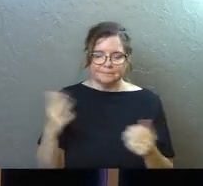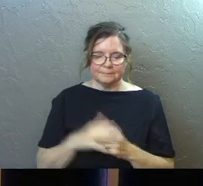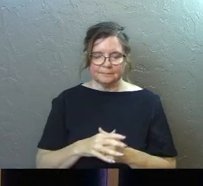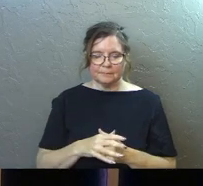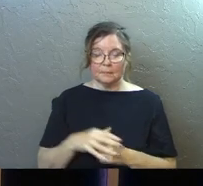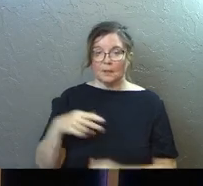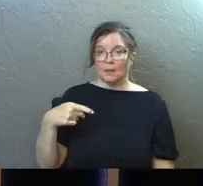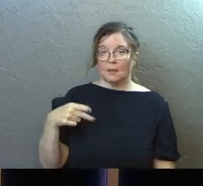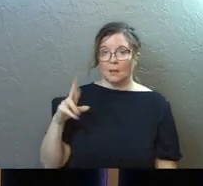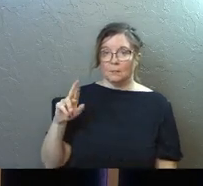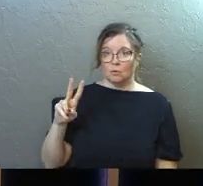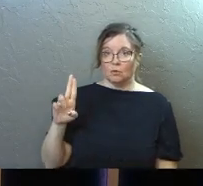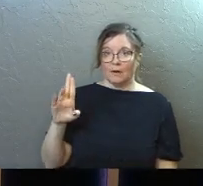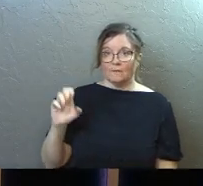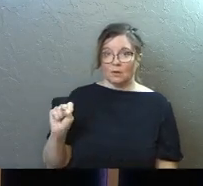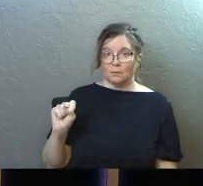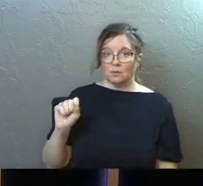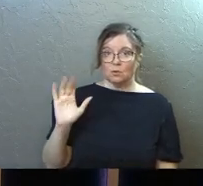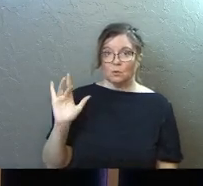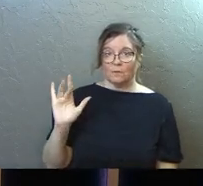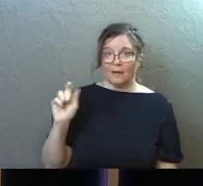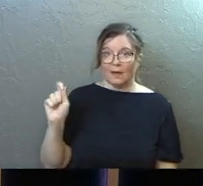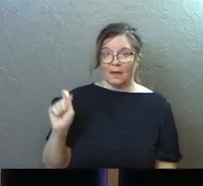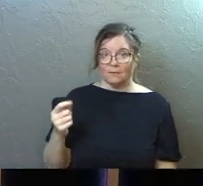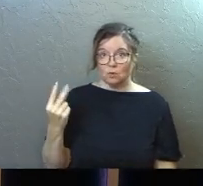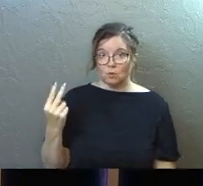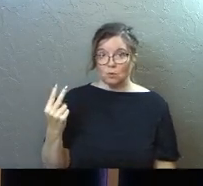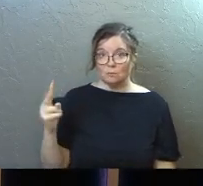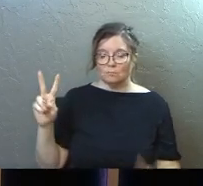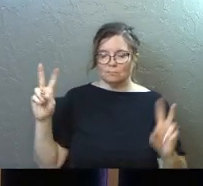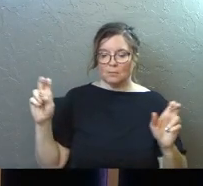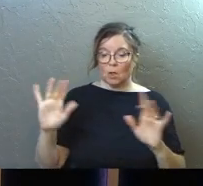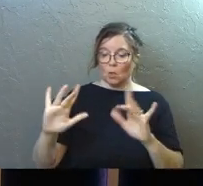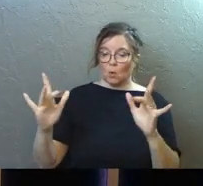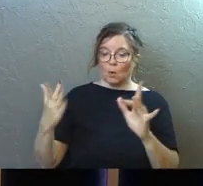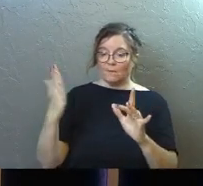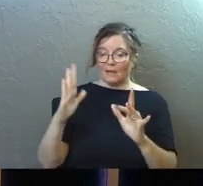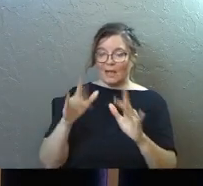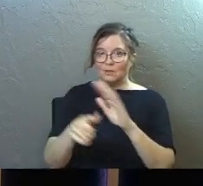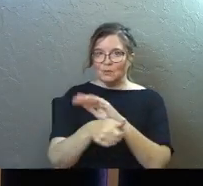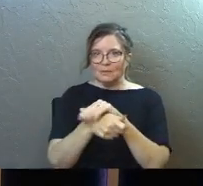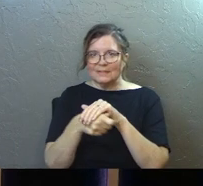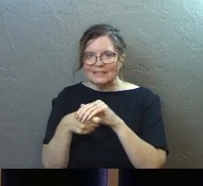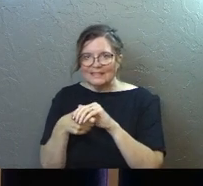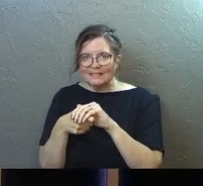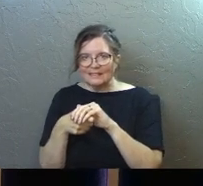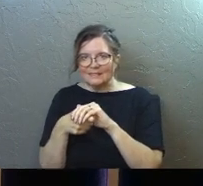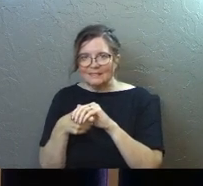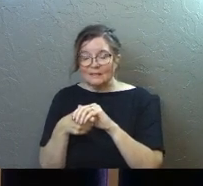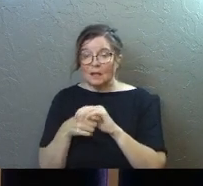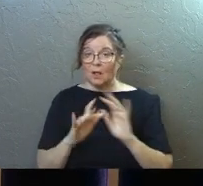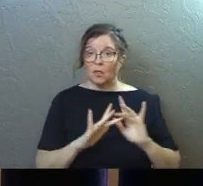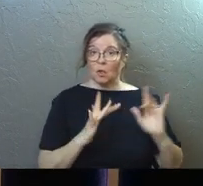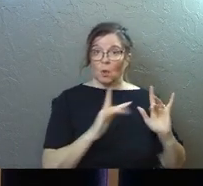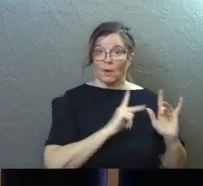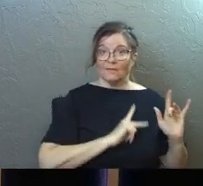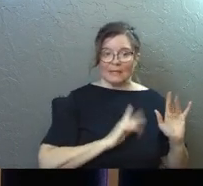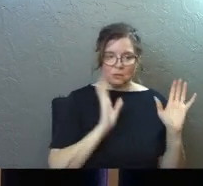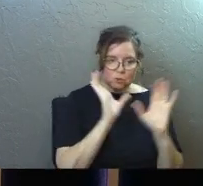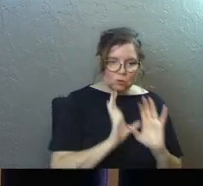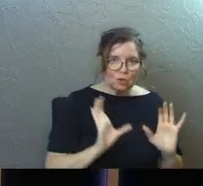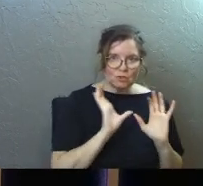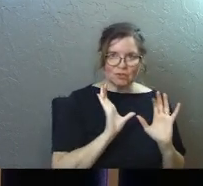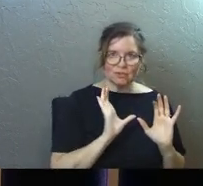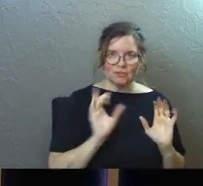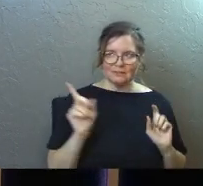Proverbs 25.2, I believe, says it. It is the glory of God to conceal things, but the glory of kings is to search things out.